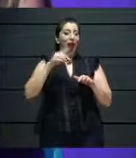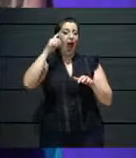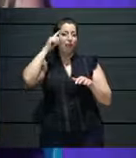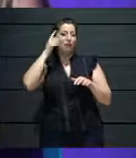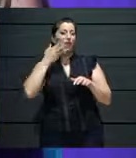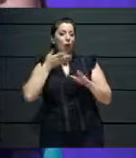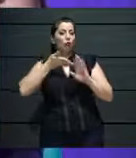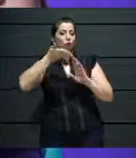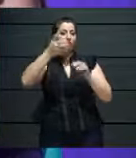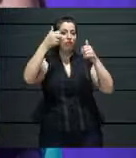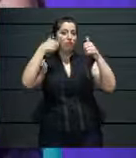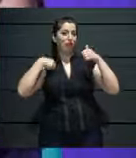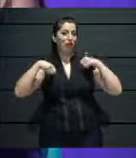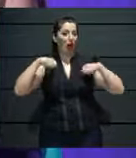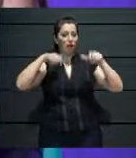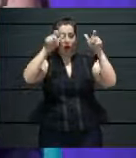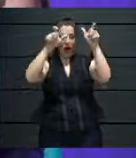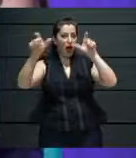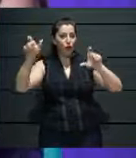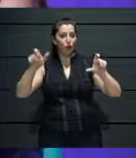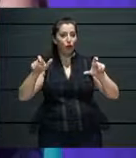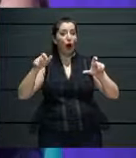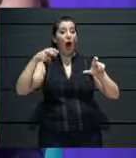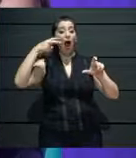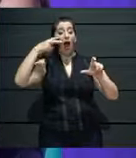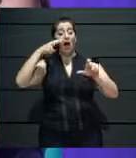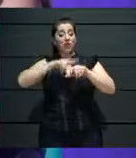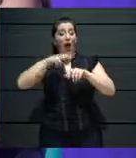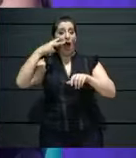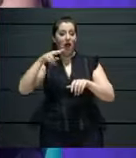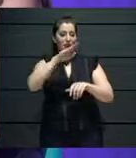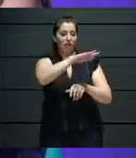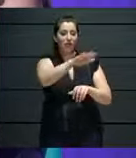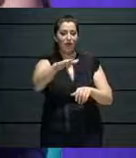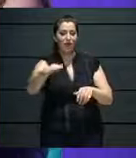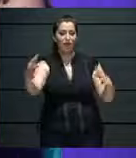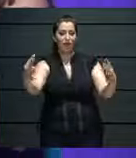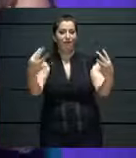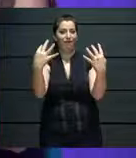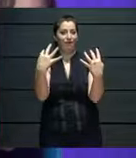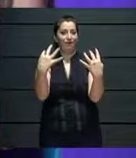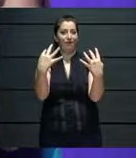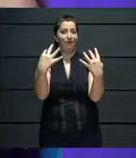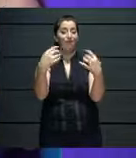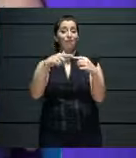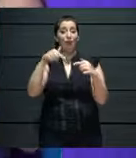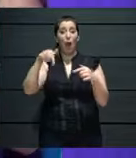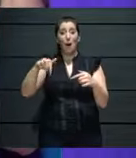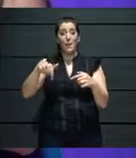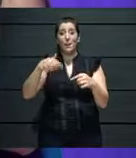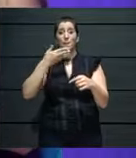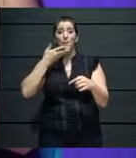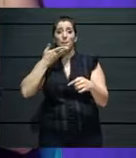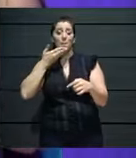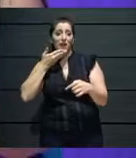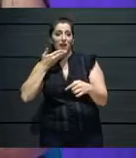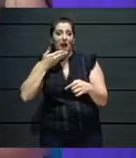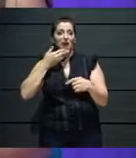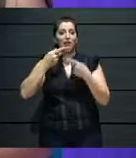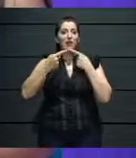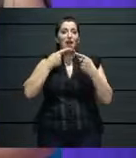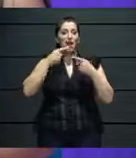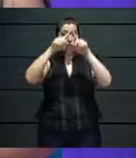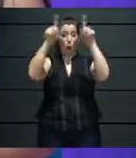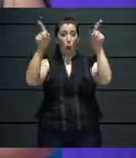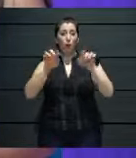difficult to appeal and engage audiences. So, we did see a number of changes throughout the year, certainly. I